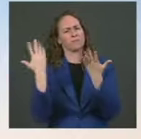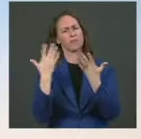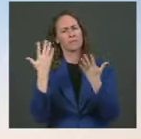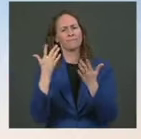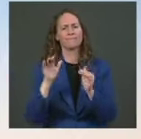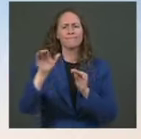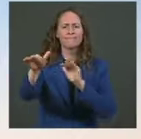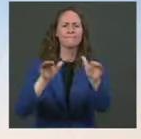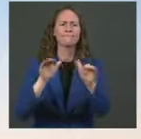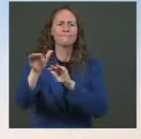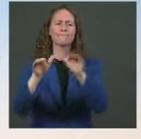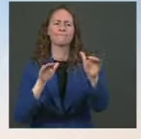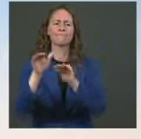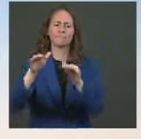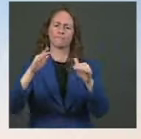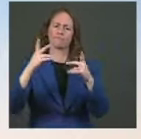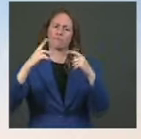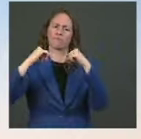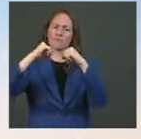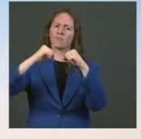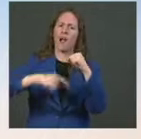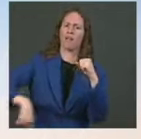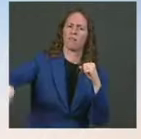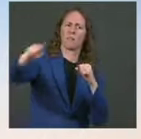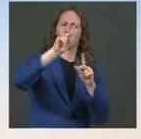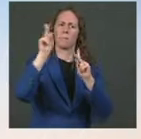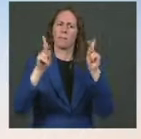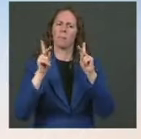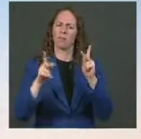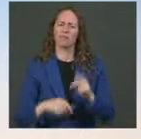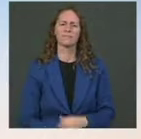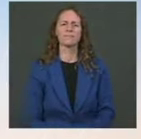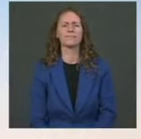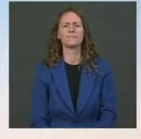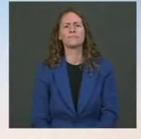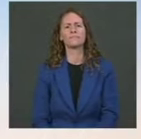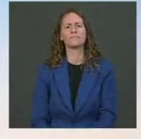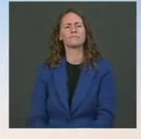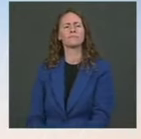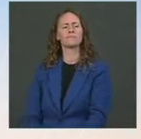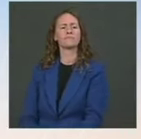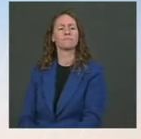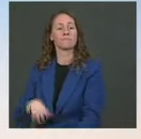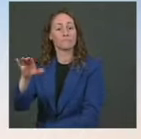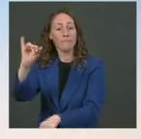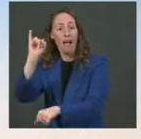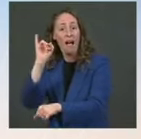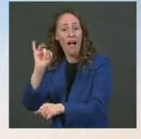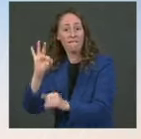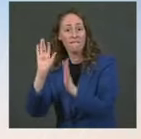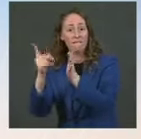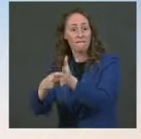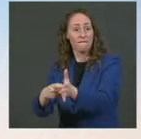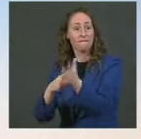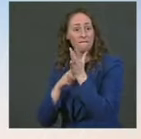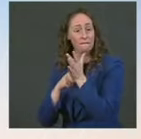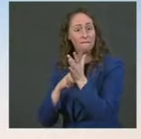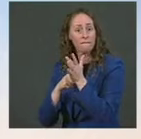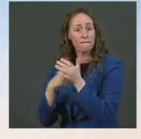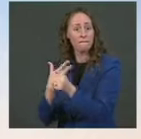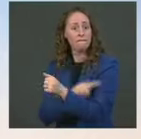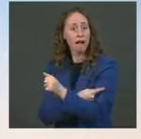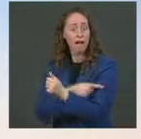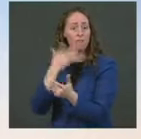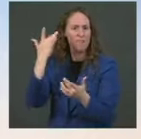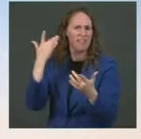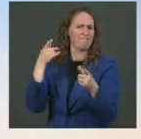That's what it's a reflection of. The follow-up would be, if these mandates are necessary, given the risk of the Delta variant, given hospitalizations,